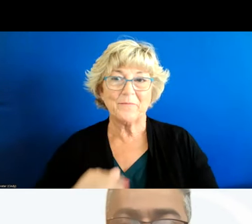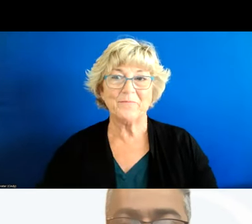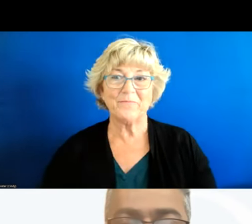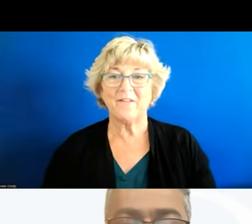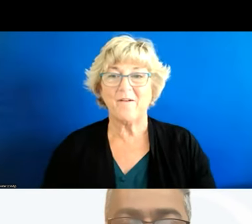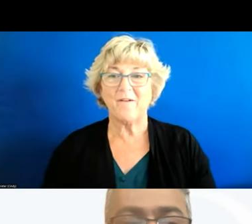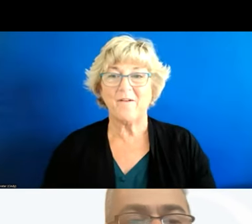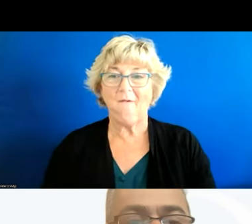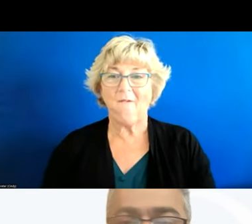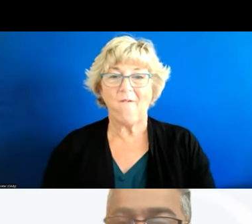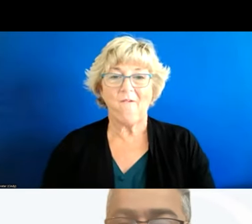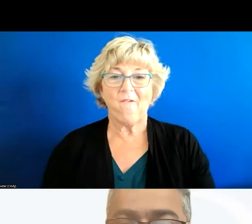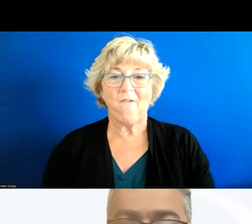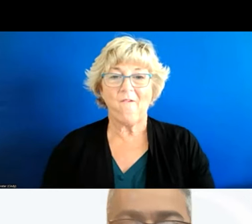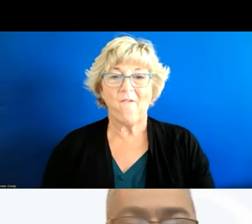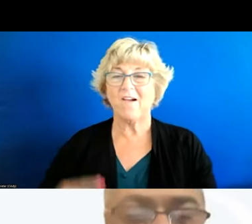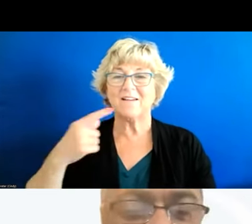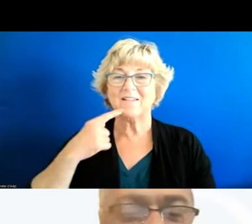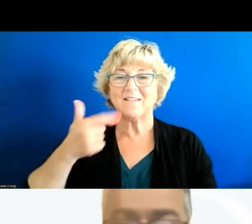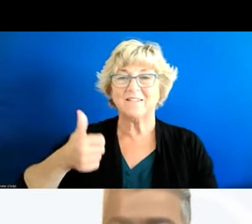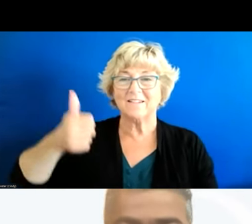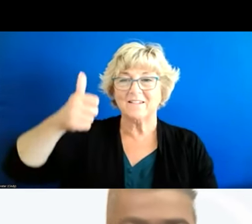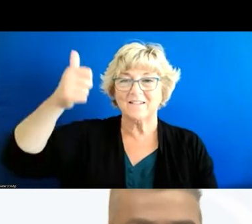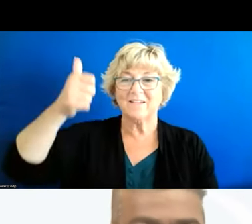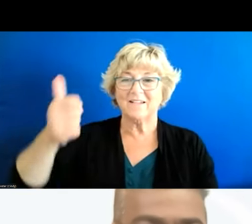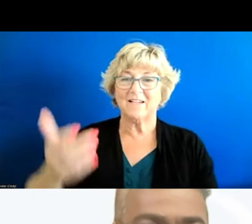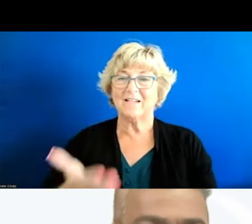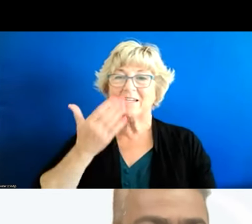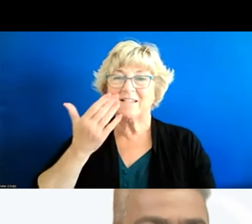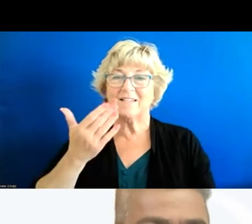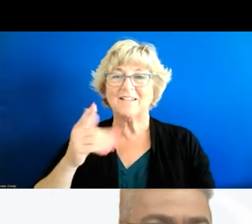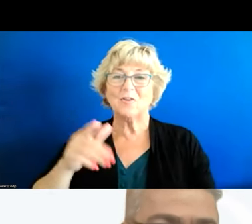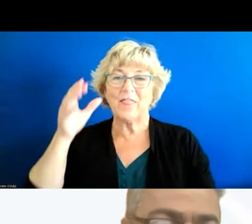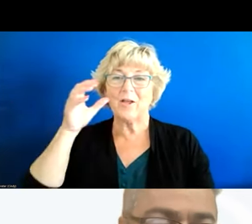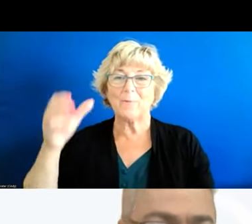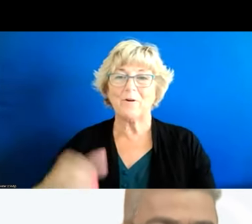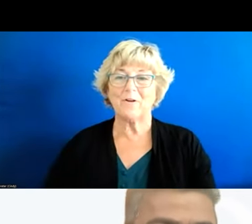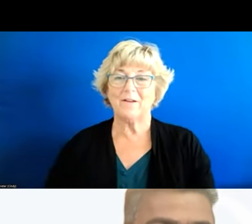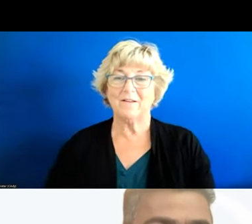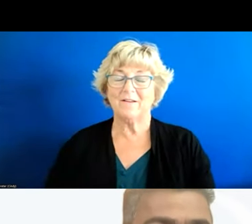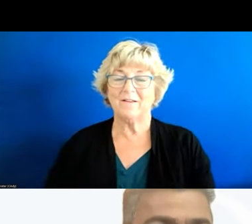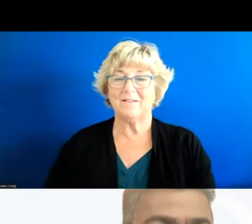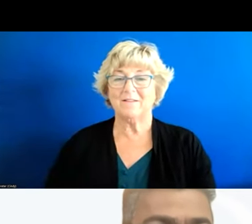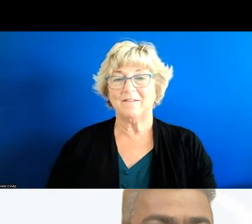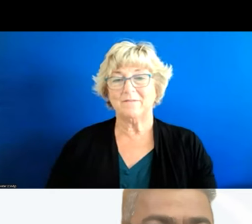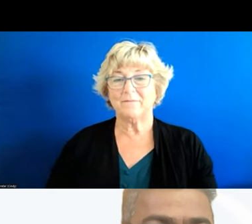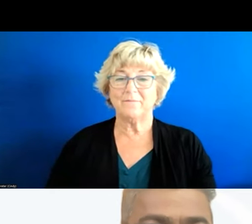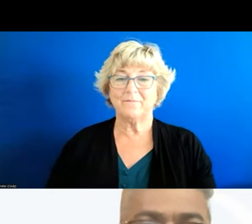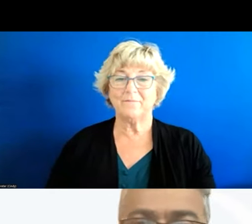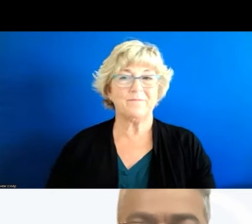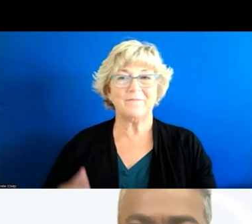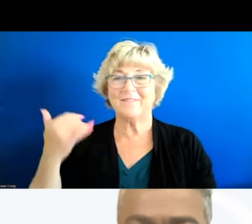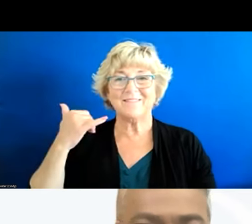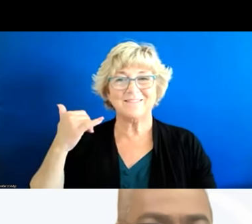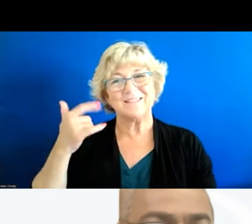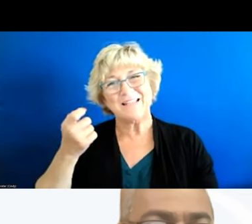i just got a text from sarah it was a little soft yeah i'll get closer to the to the computer how about that still a little bit but yeah